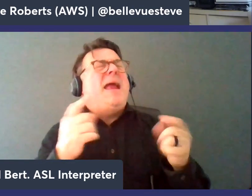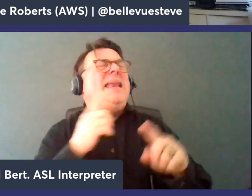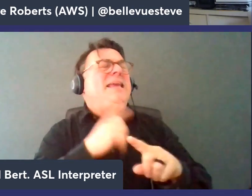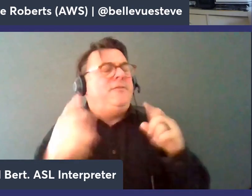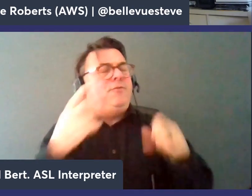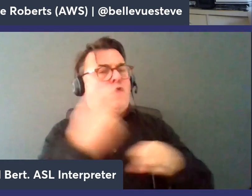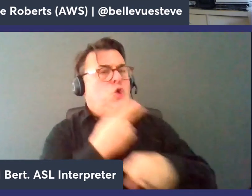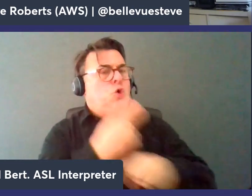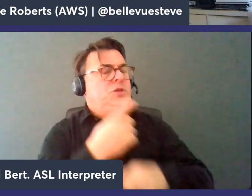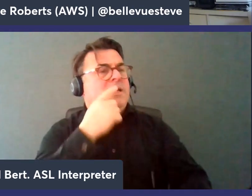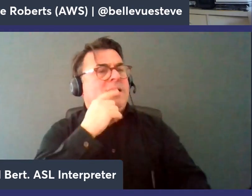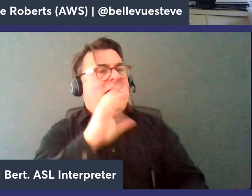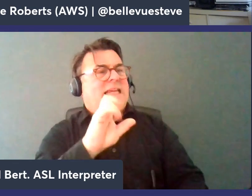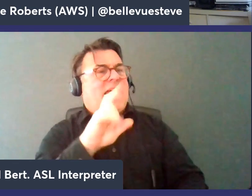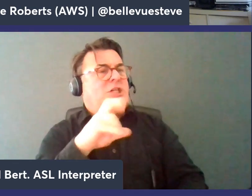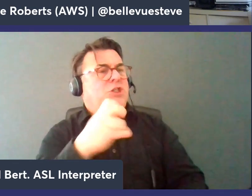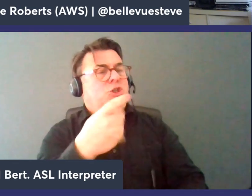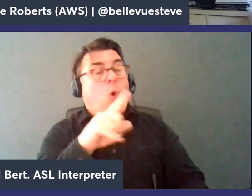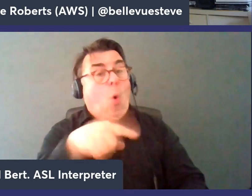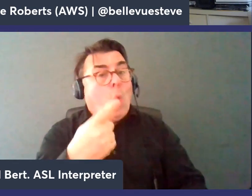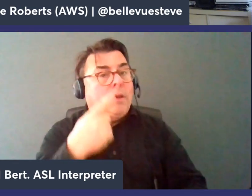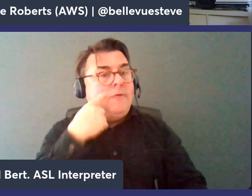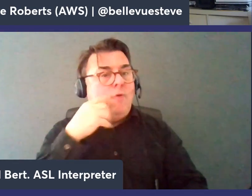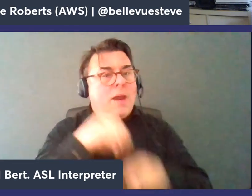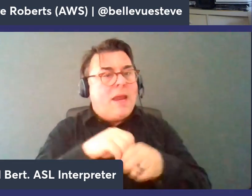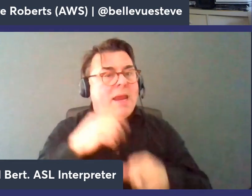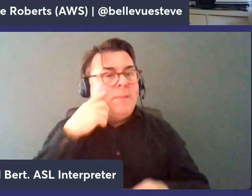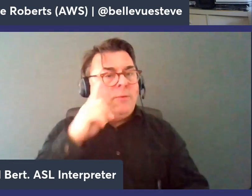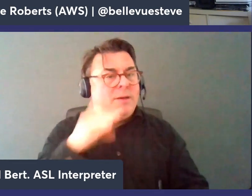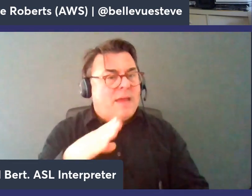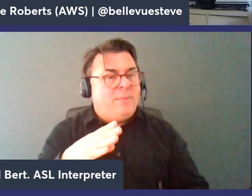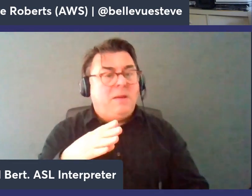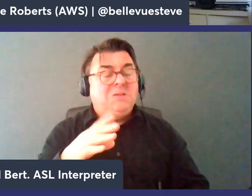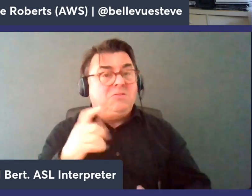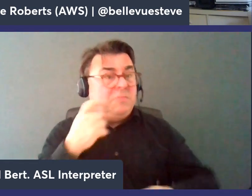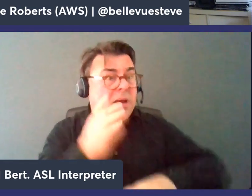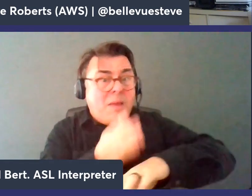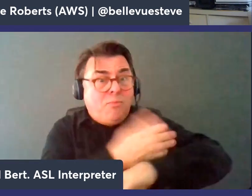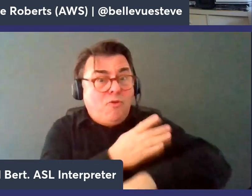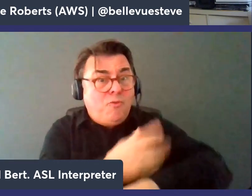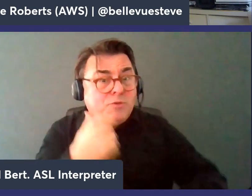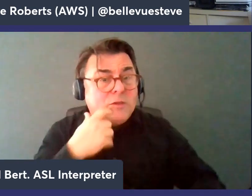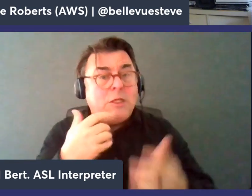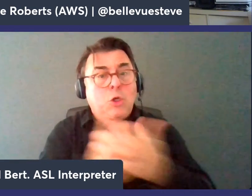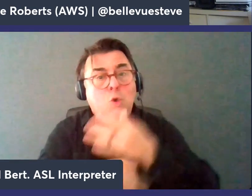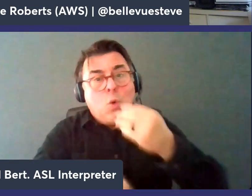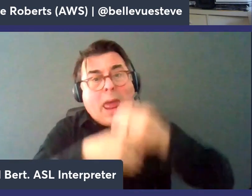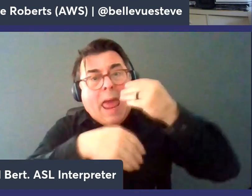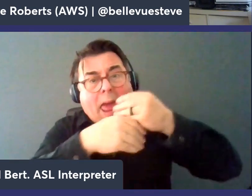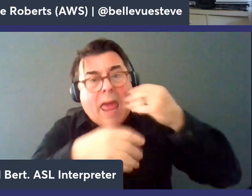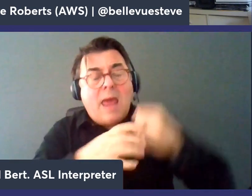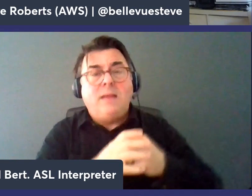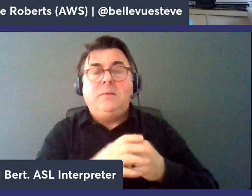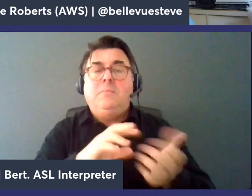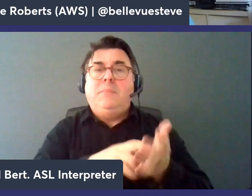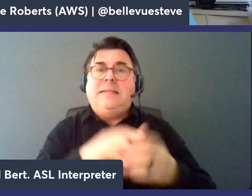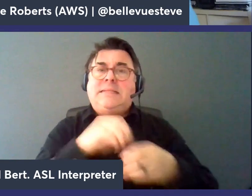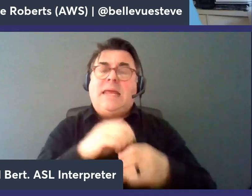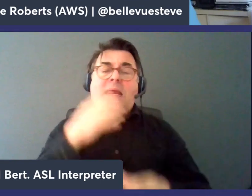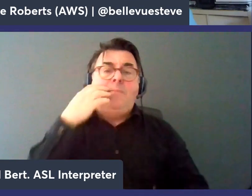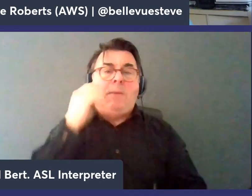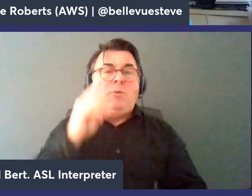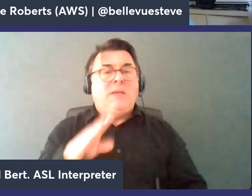just a cache at this point for an in-memory database there's been a lot of improvements a lot of new features that make in-memory databases